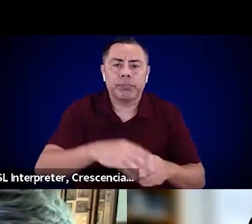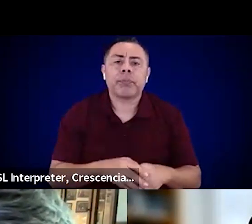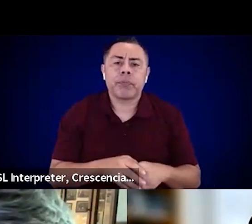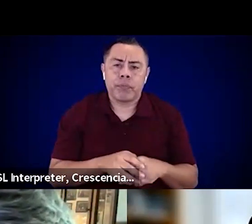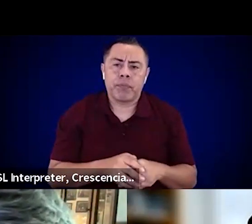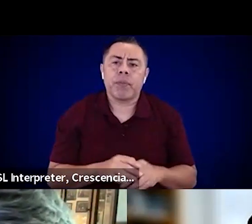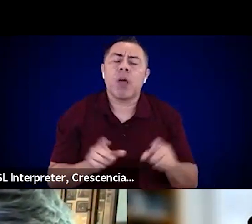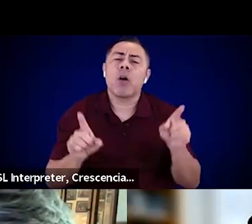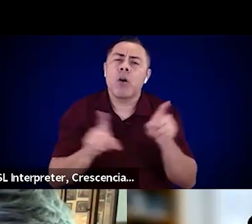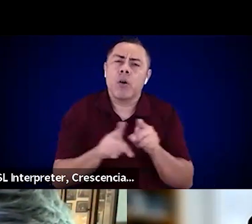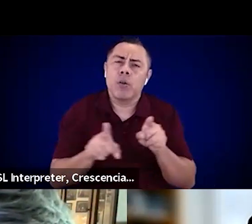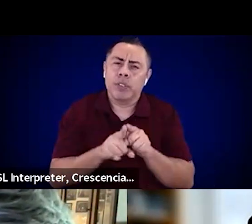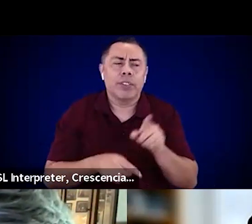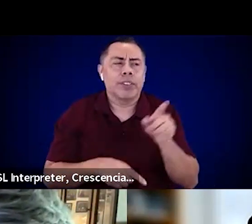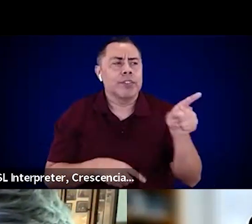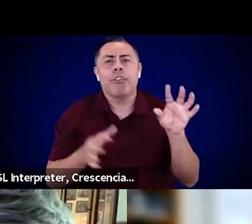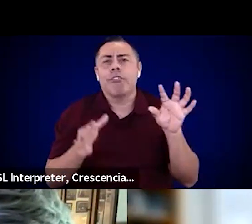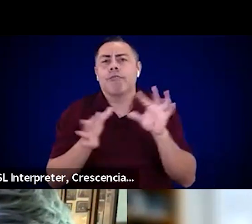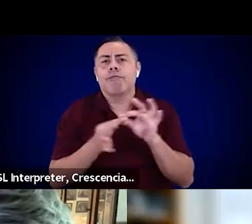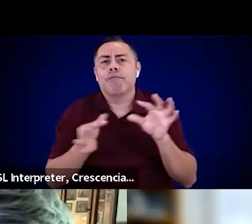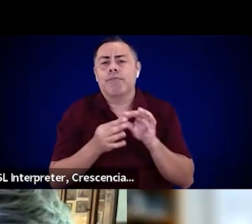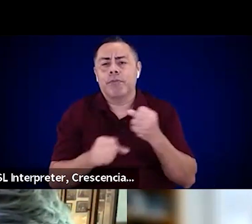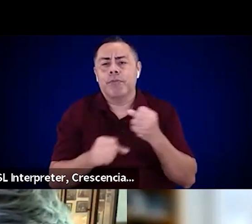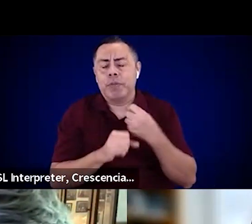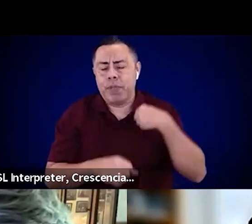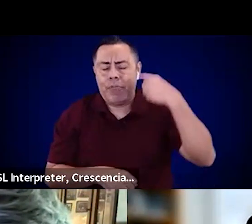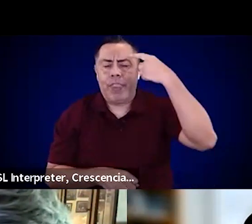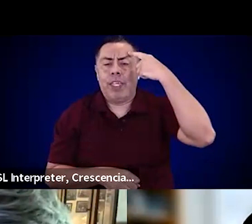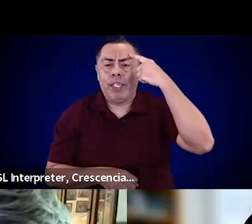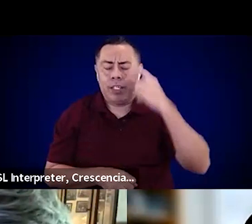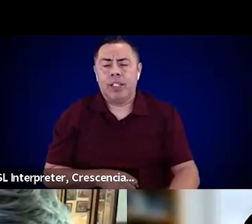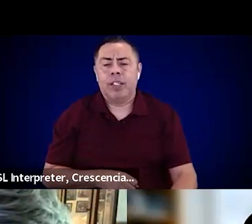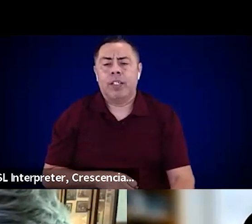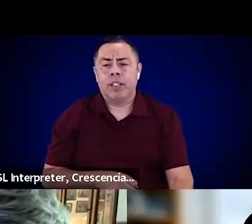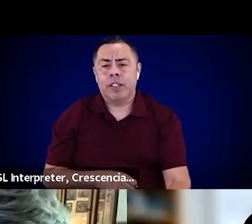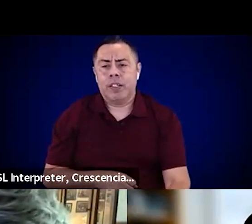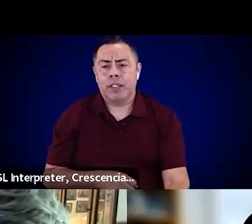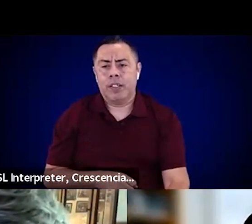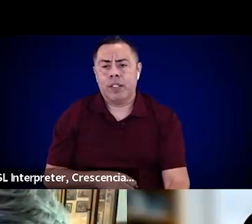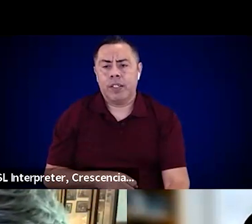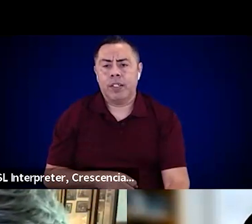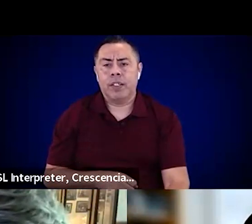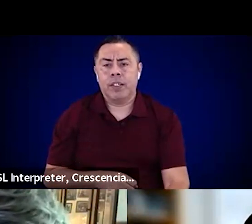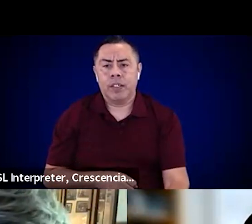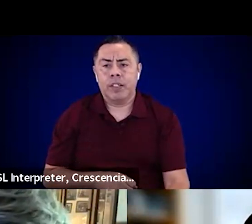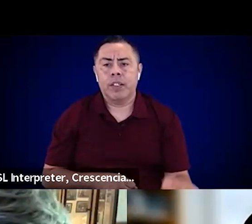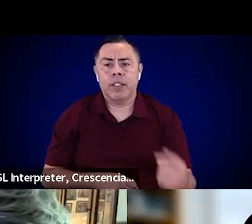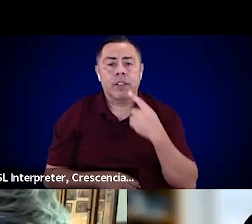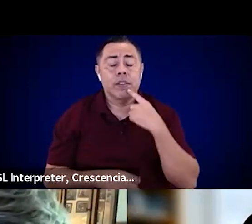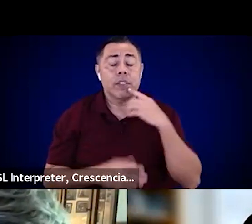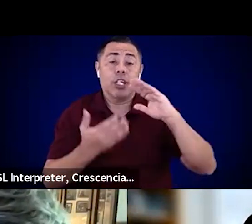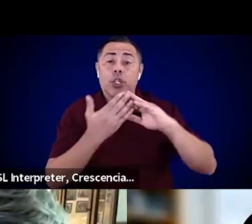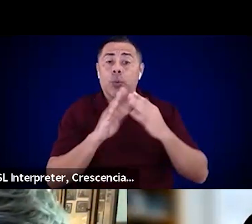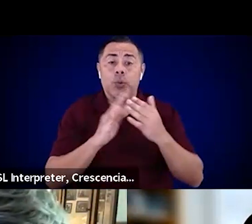you talked a little bit about communities having limited access to accessible transportation.